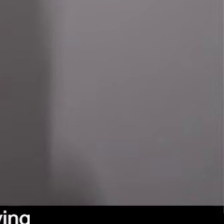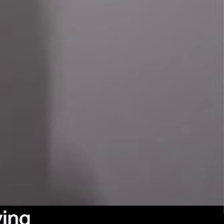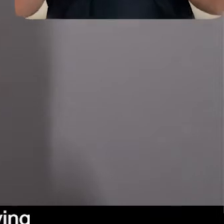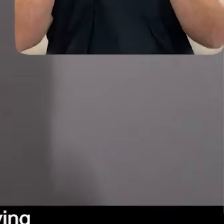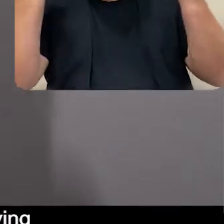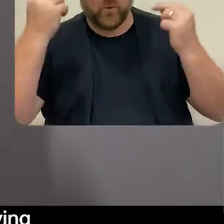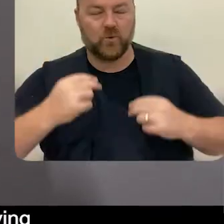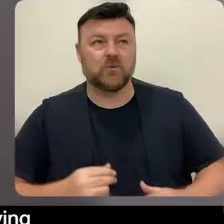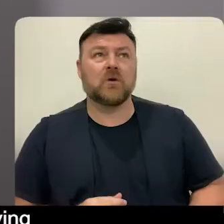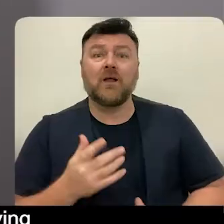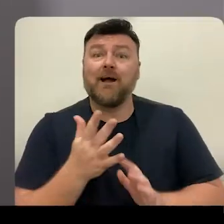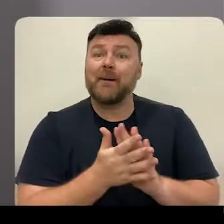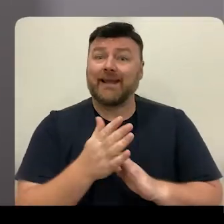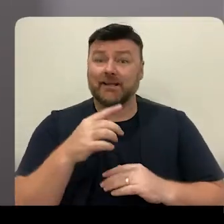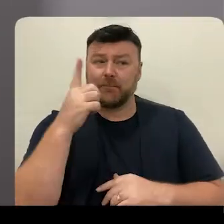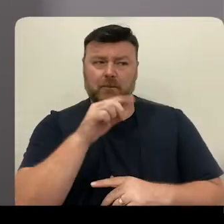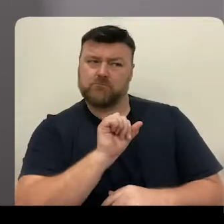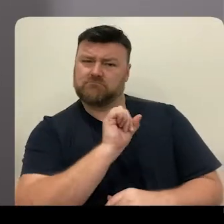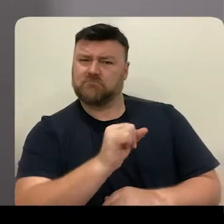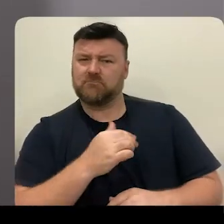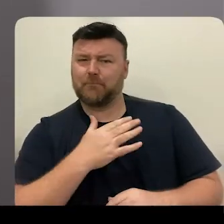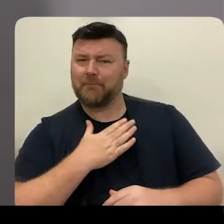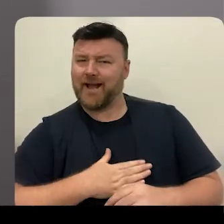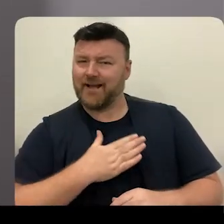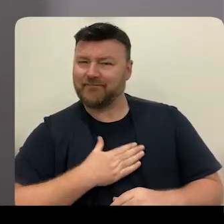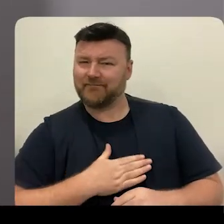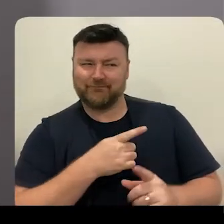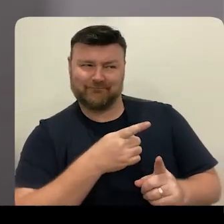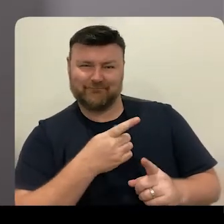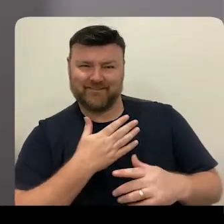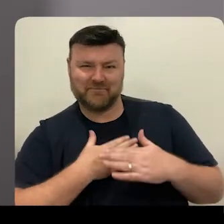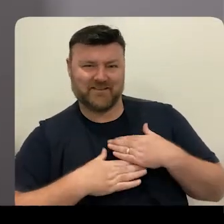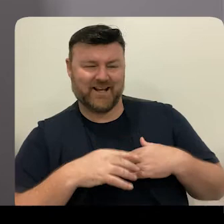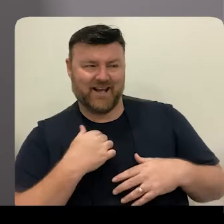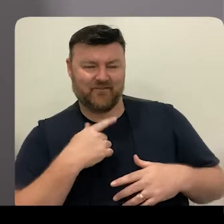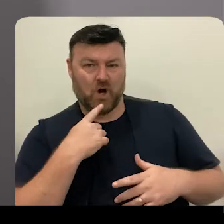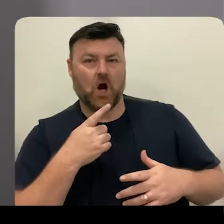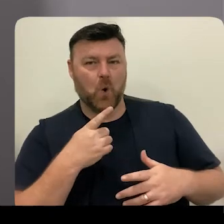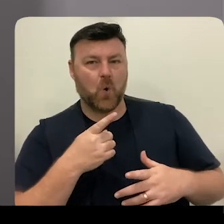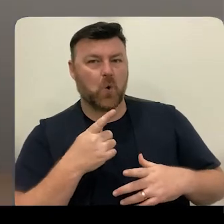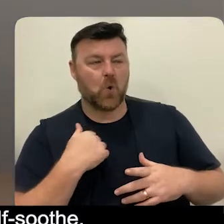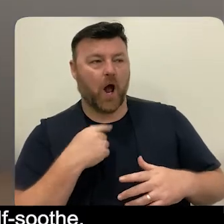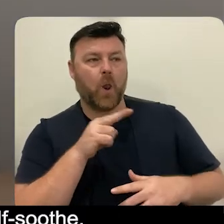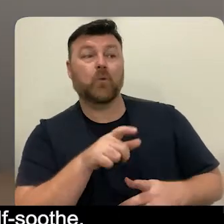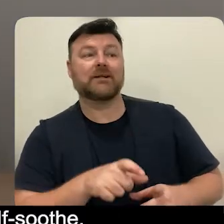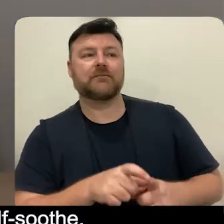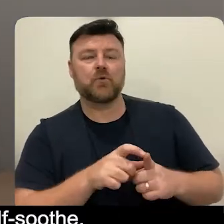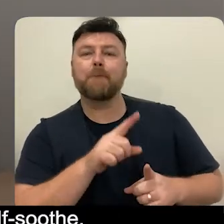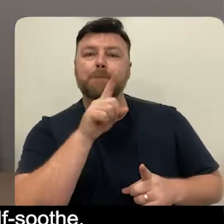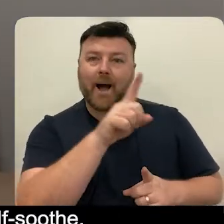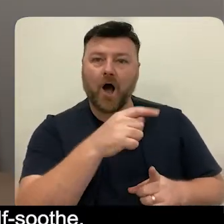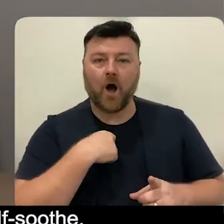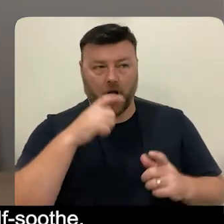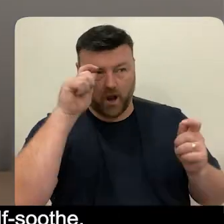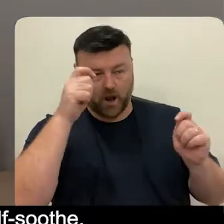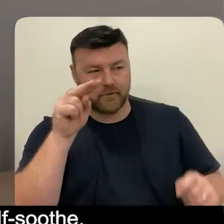people are behaving in ways that I might find challenging, I can view